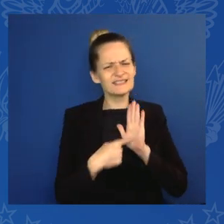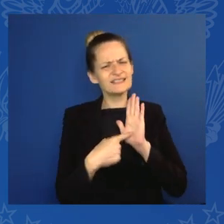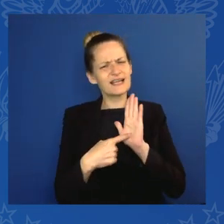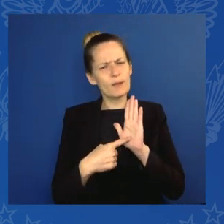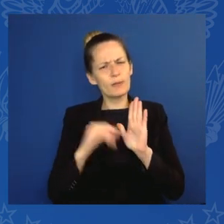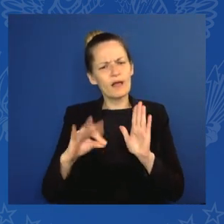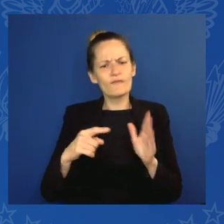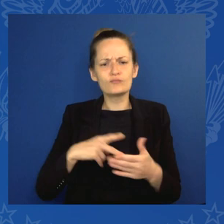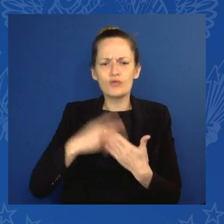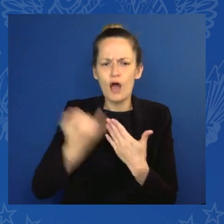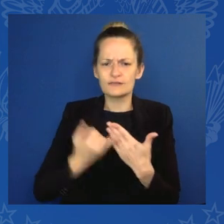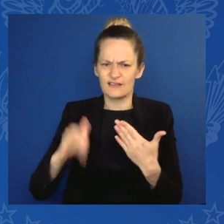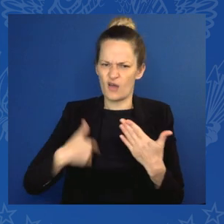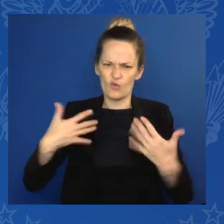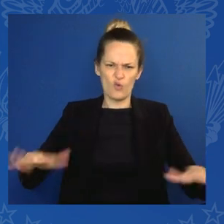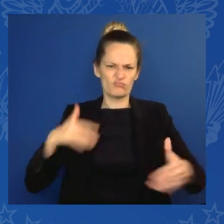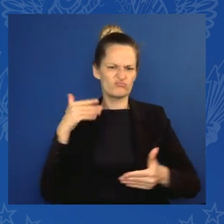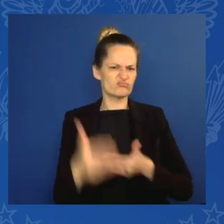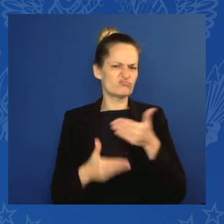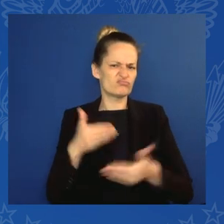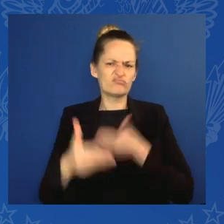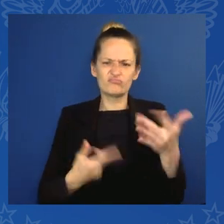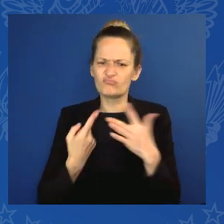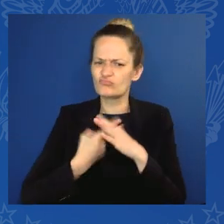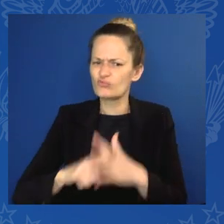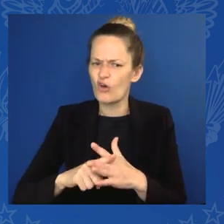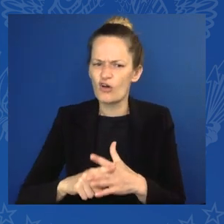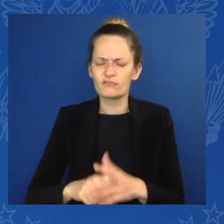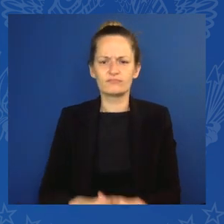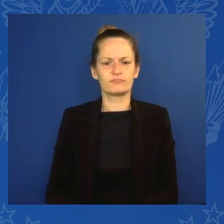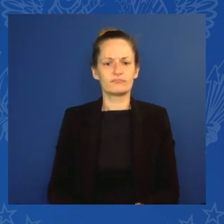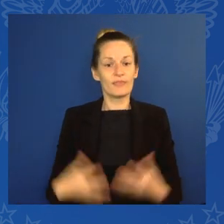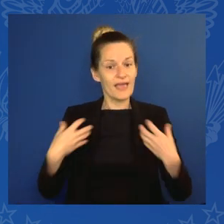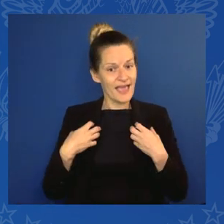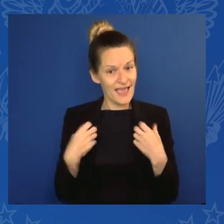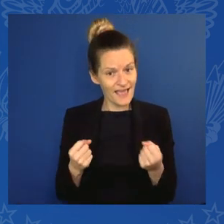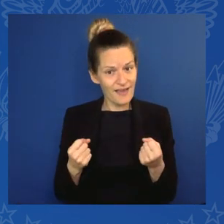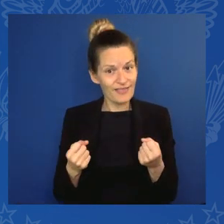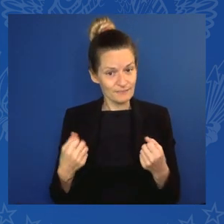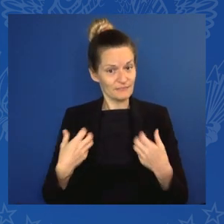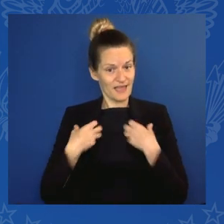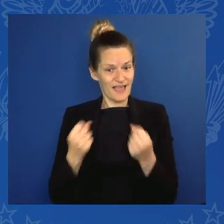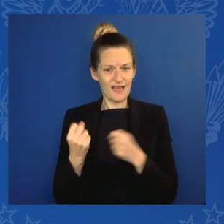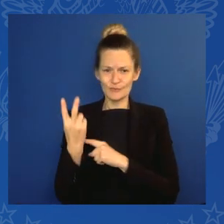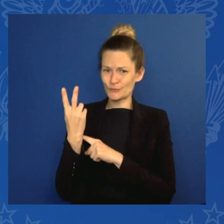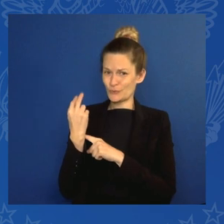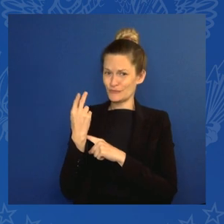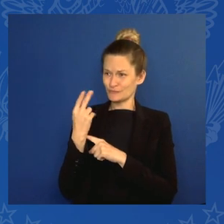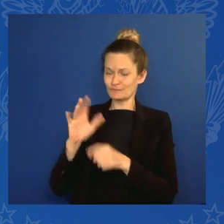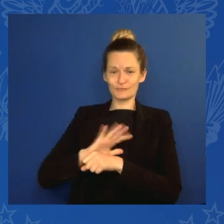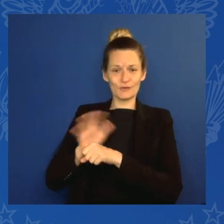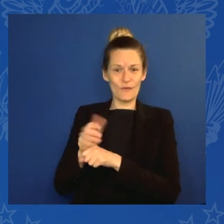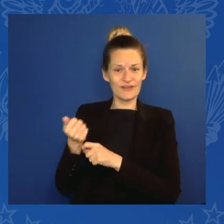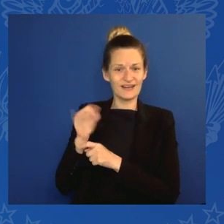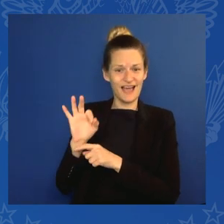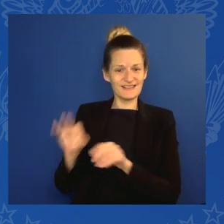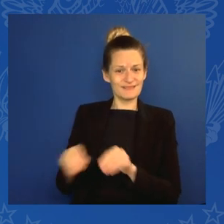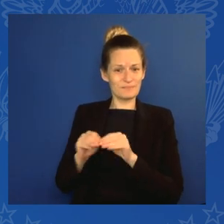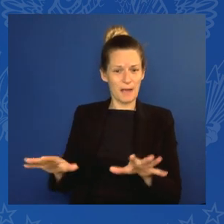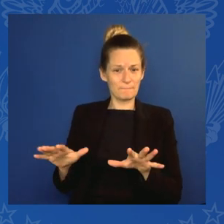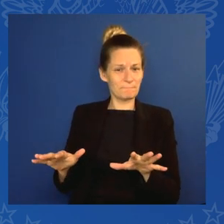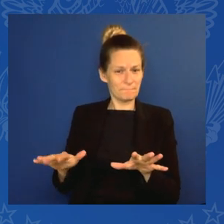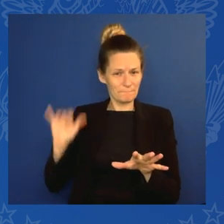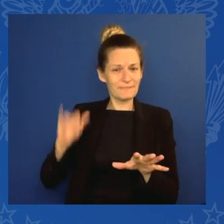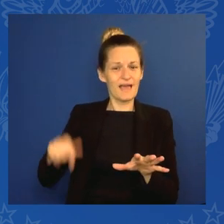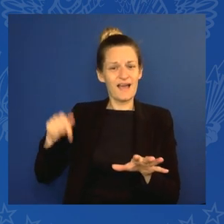First, health. Two years ago, COVID-19 didn't need any reminders about how